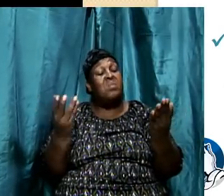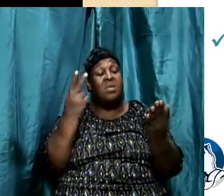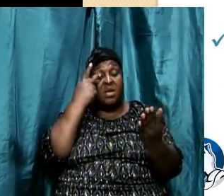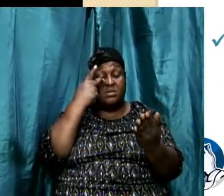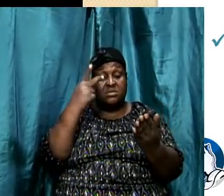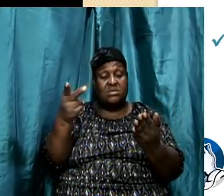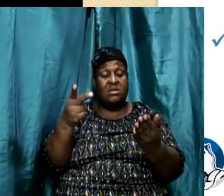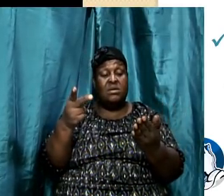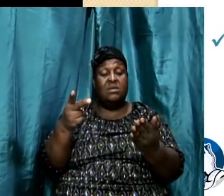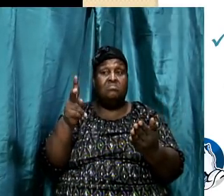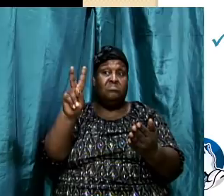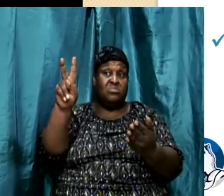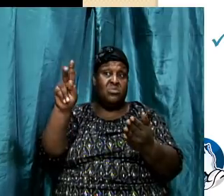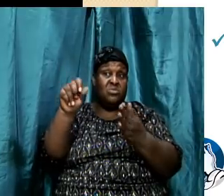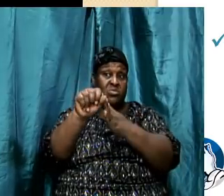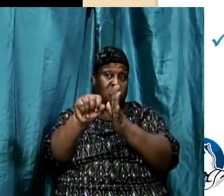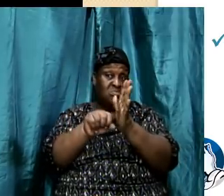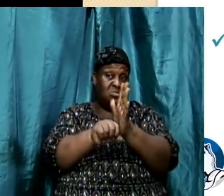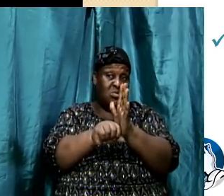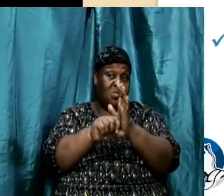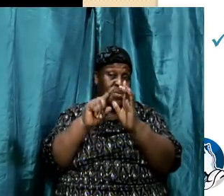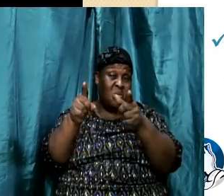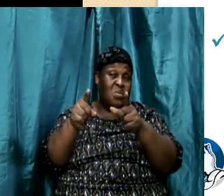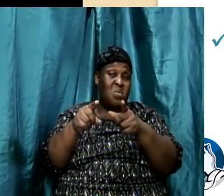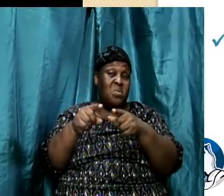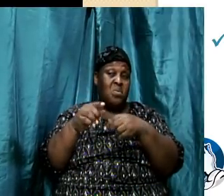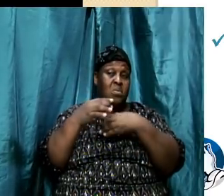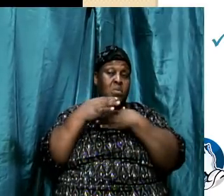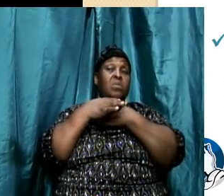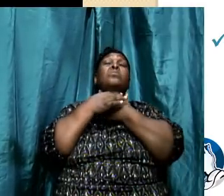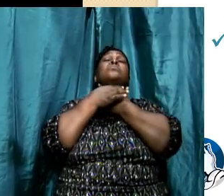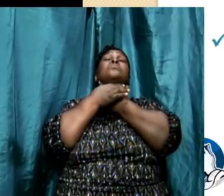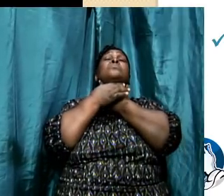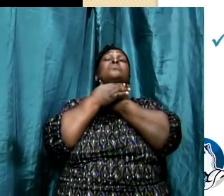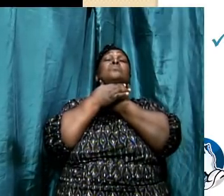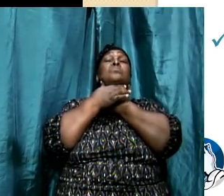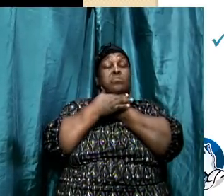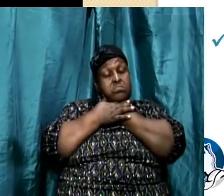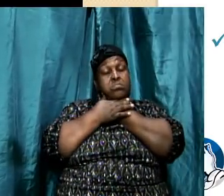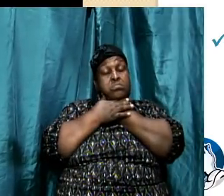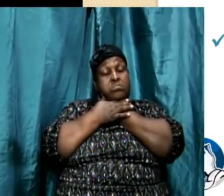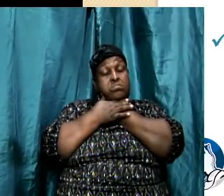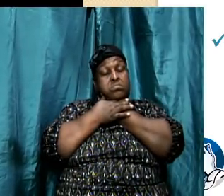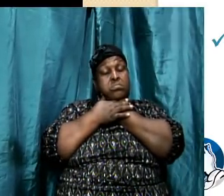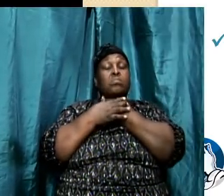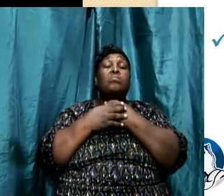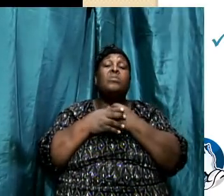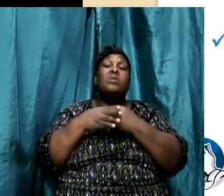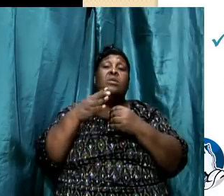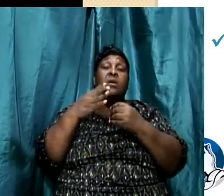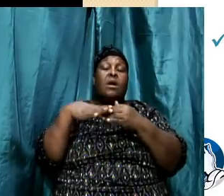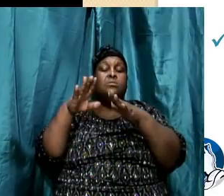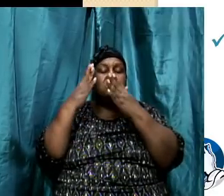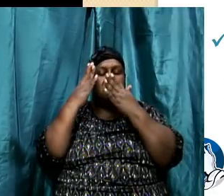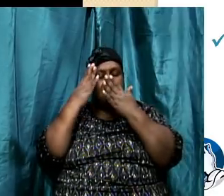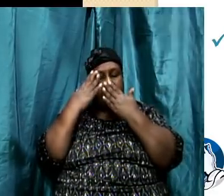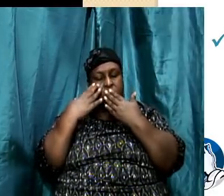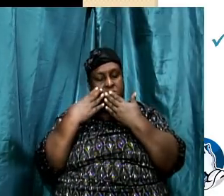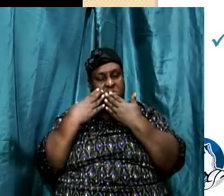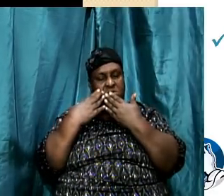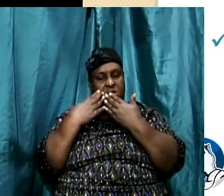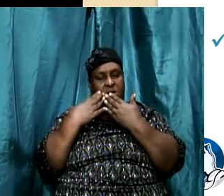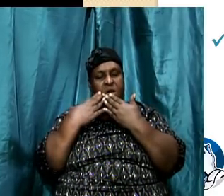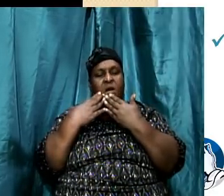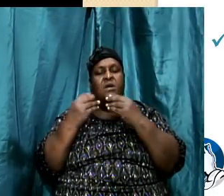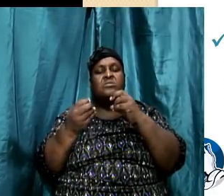verses and he went and he hung himself. My God that would have been a sad story. But when we read scriptures we have to